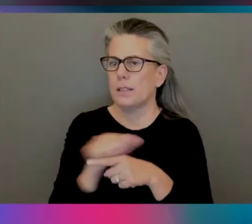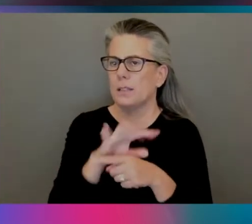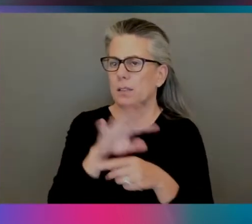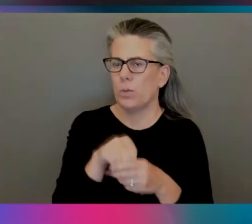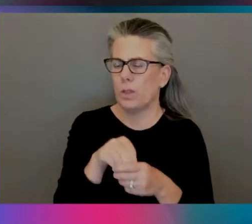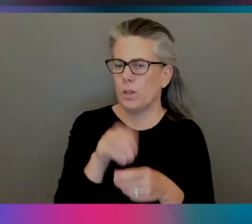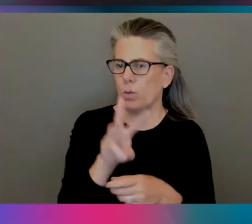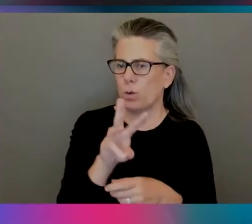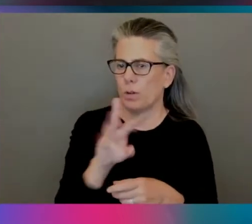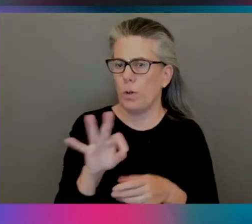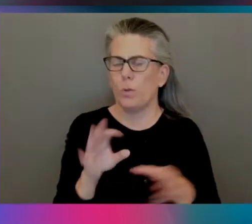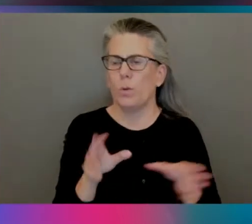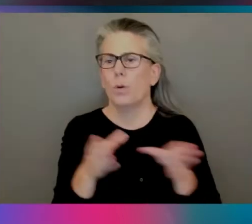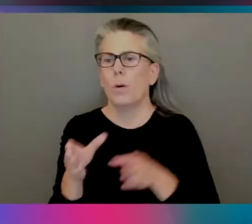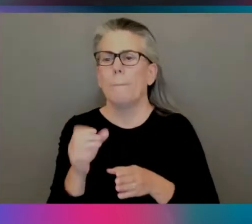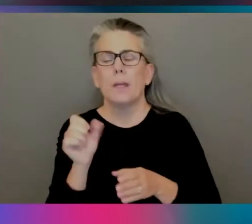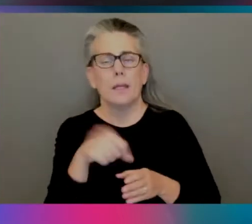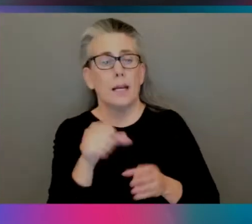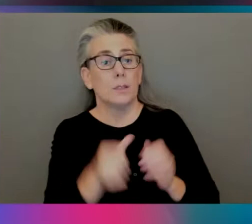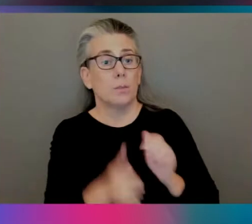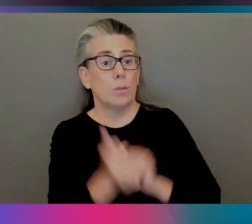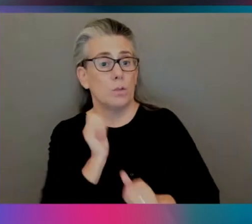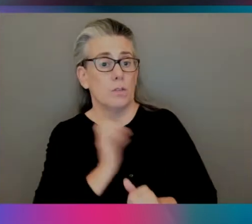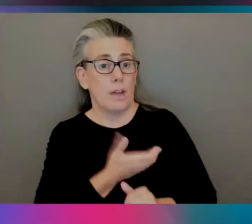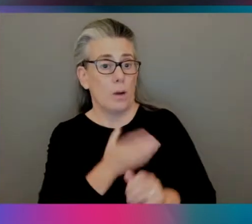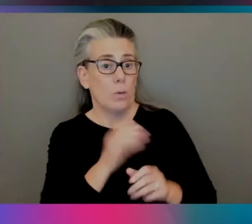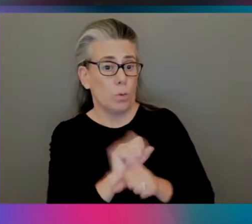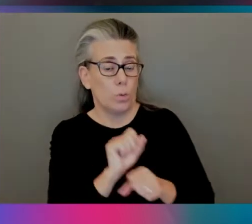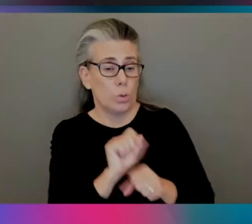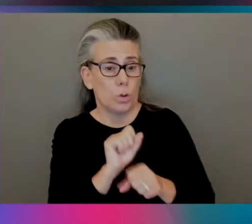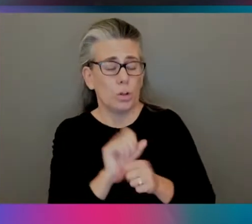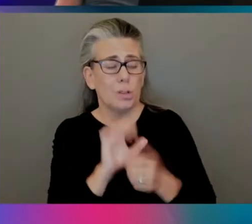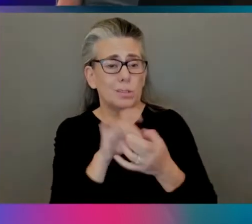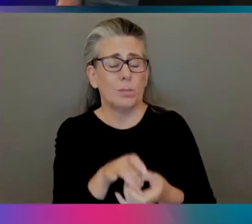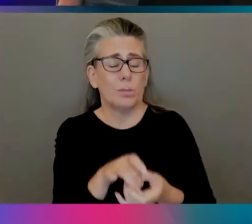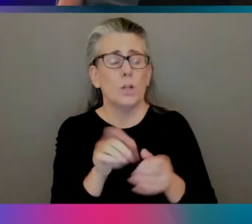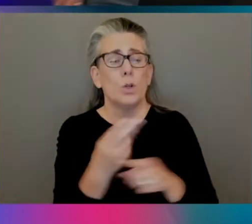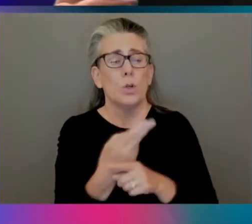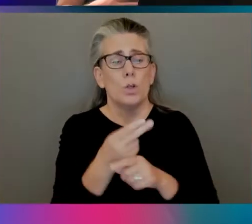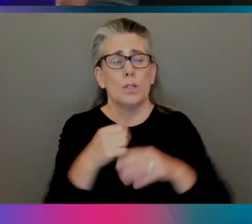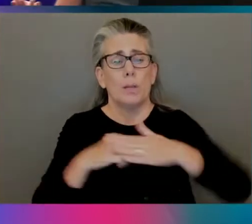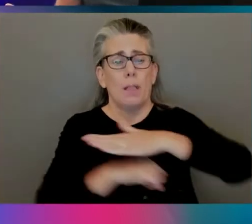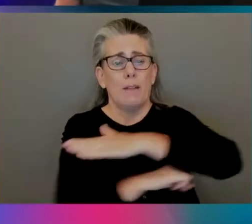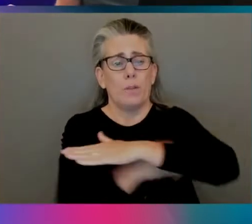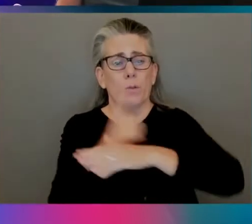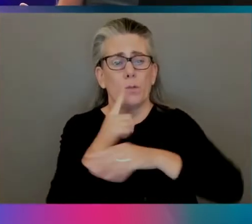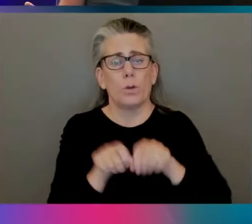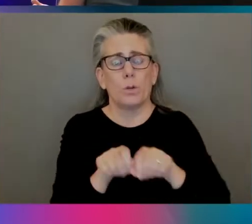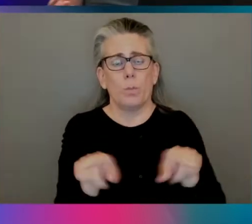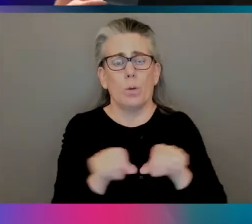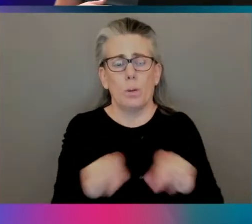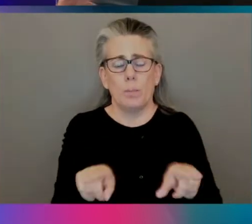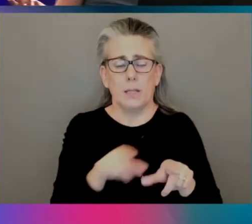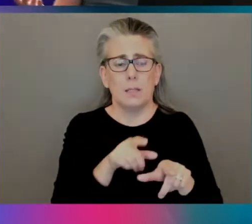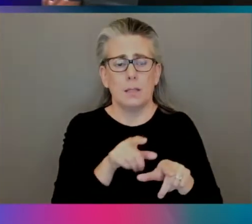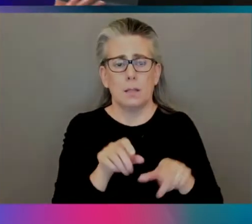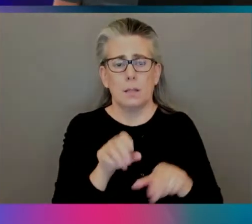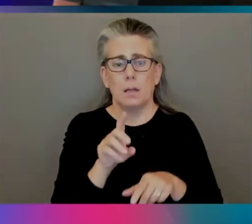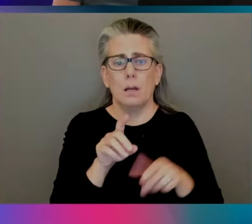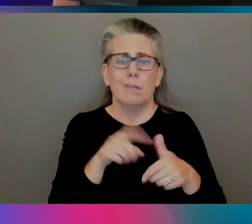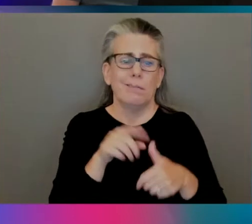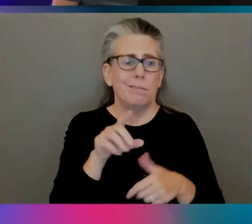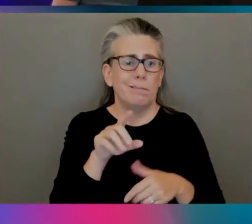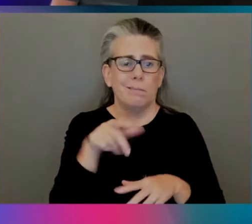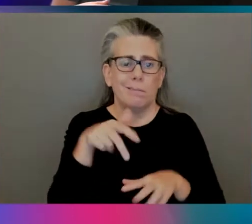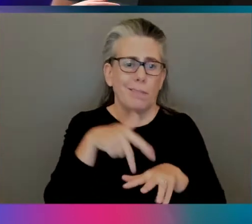modern DevOps practices is around using deployment platforms. know, Kubernetes is a big one, you know, Lambda, whatever you want to